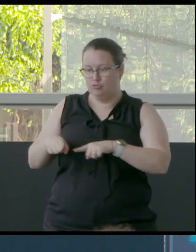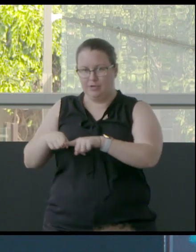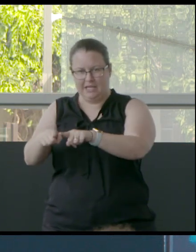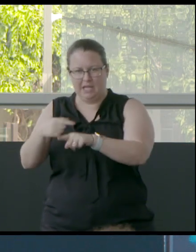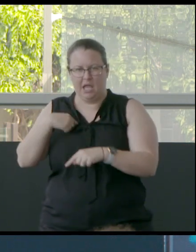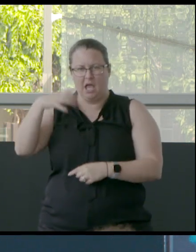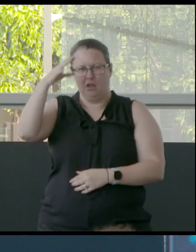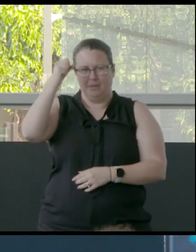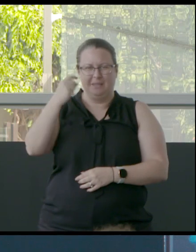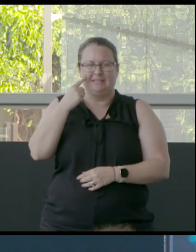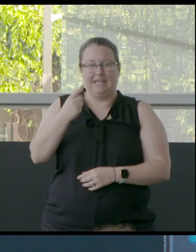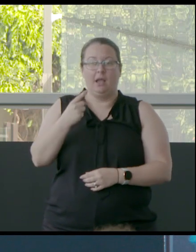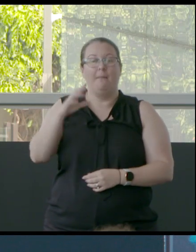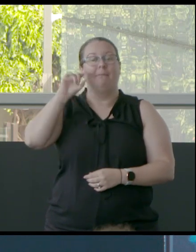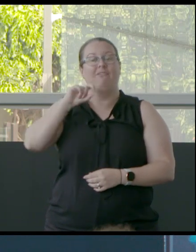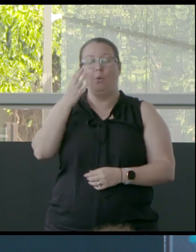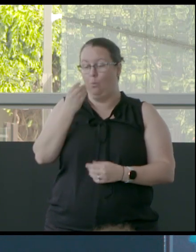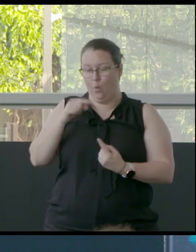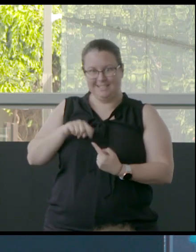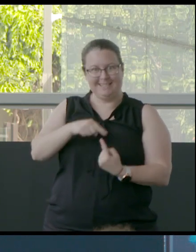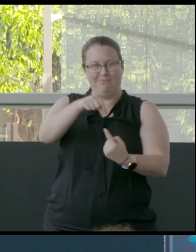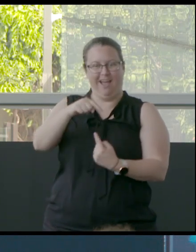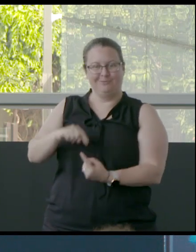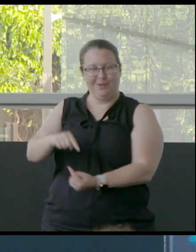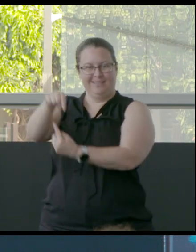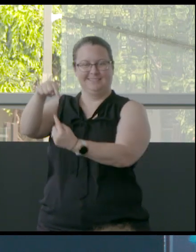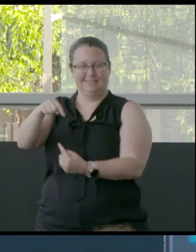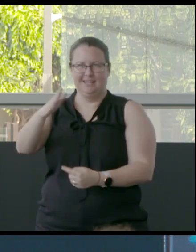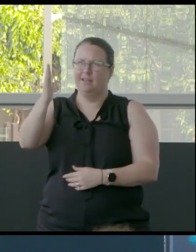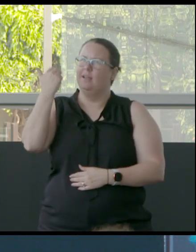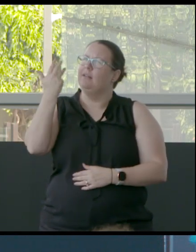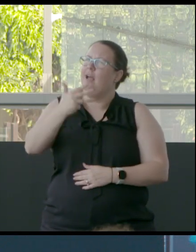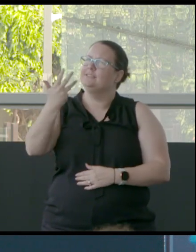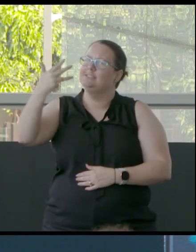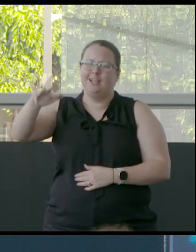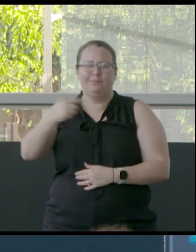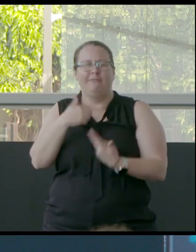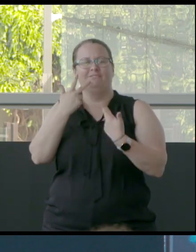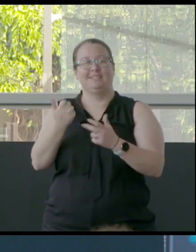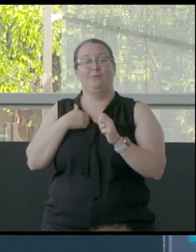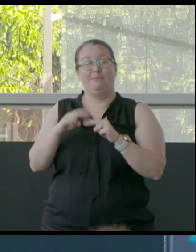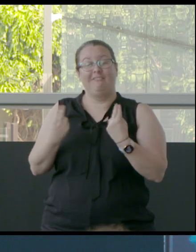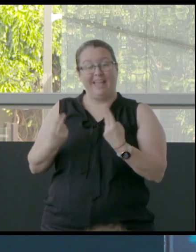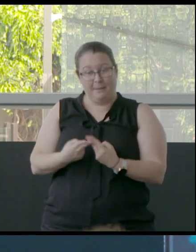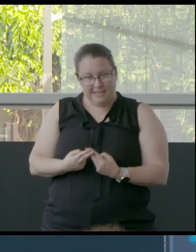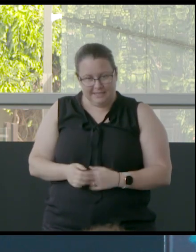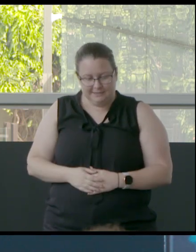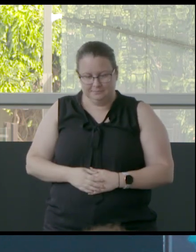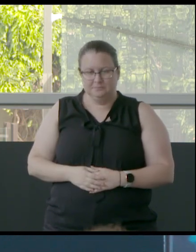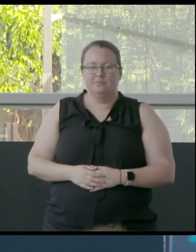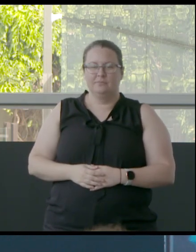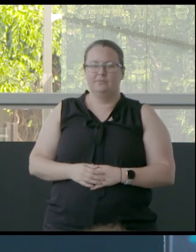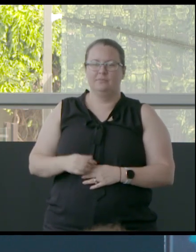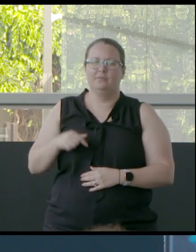spirals of, you know, freshwater springs emerging from there back in 1990 when I was there with my family. And that was when I was